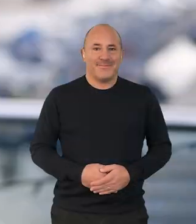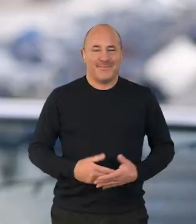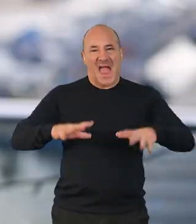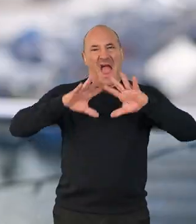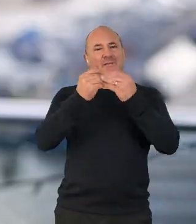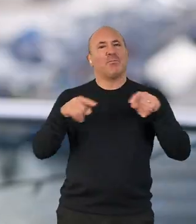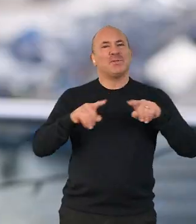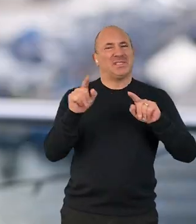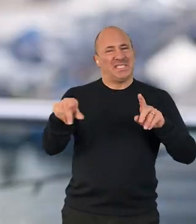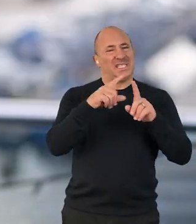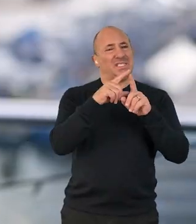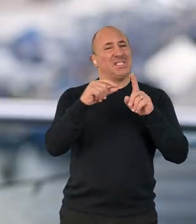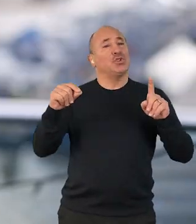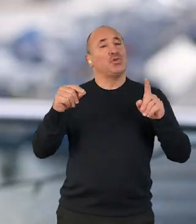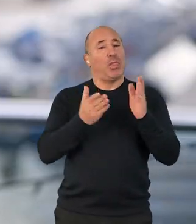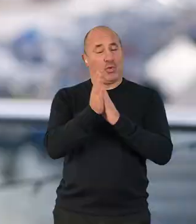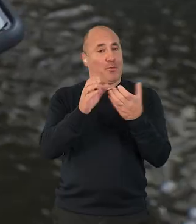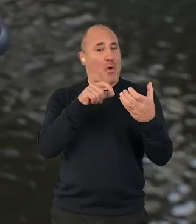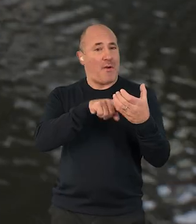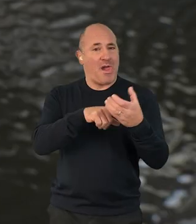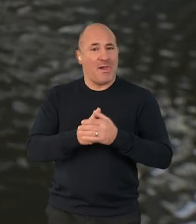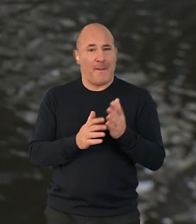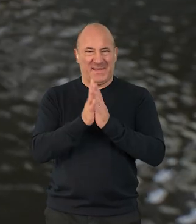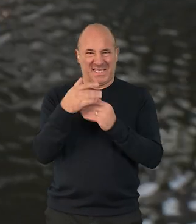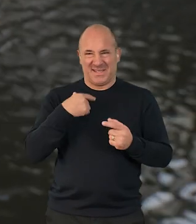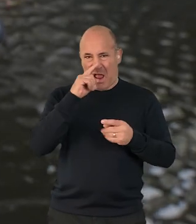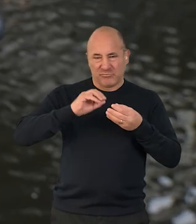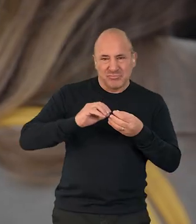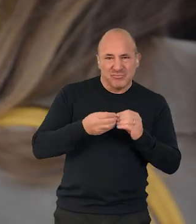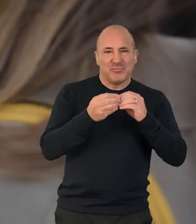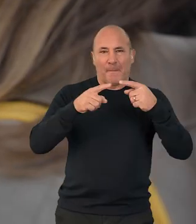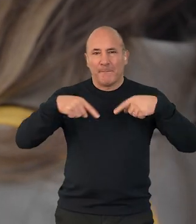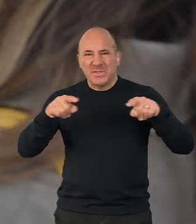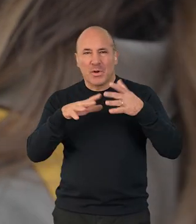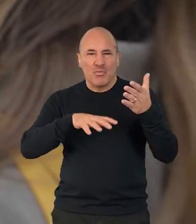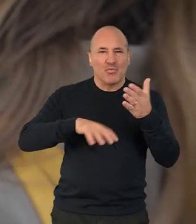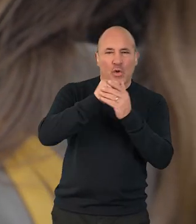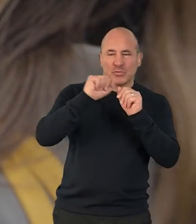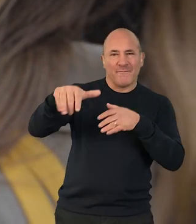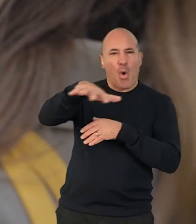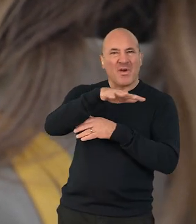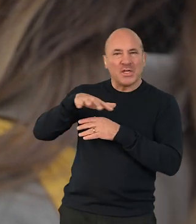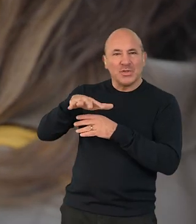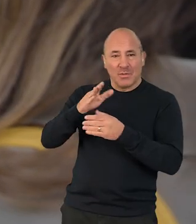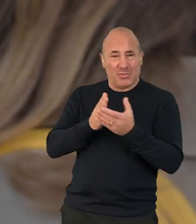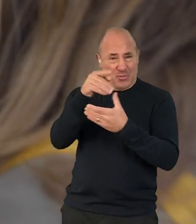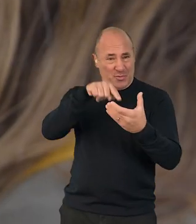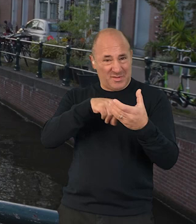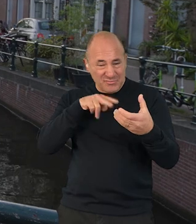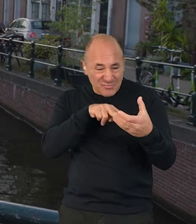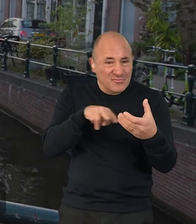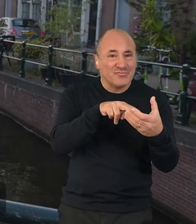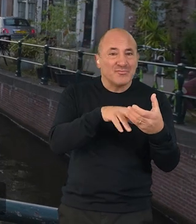Everything is Music is a digital trail on mobile so it allows us to chart the musical and cultural heritage of a location through a digital